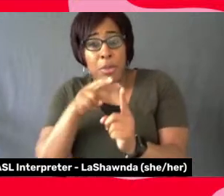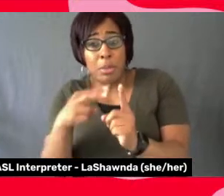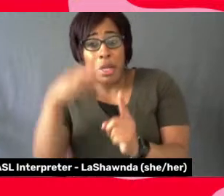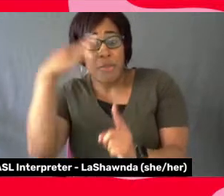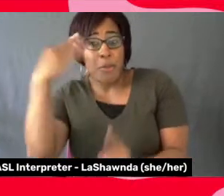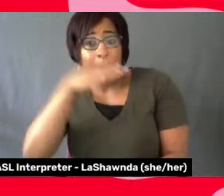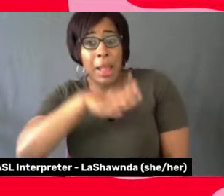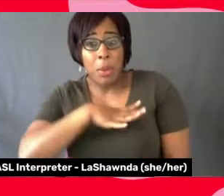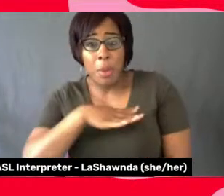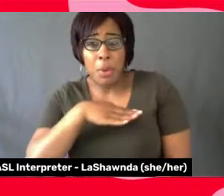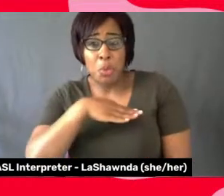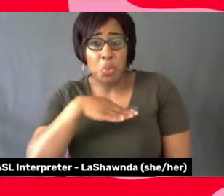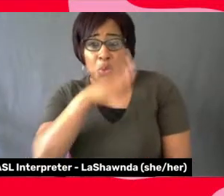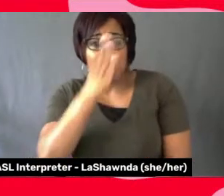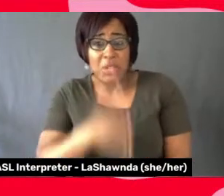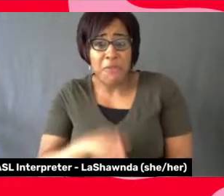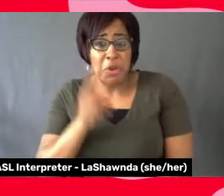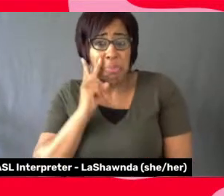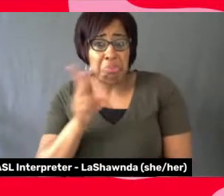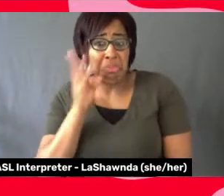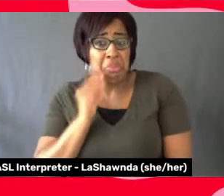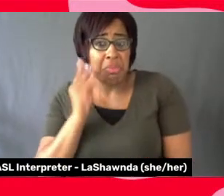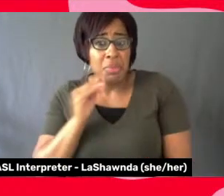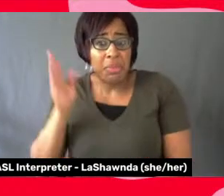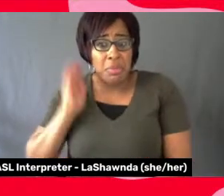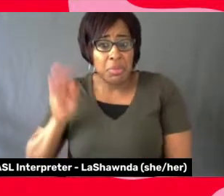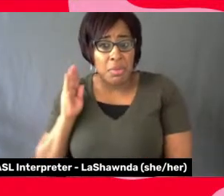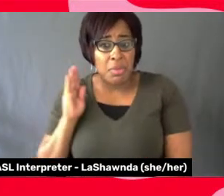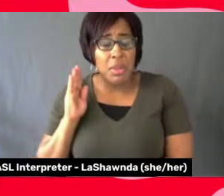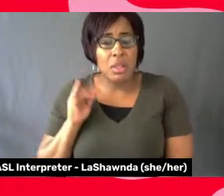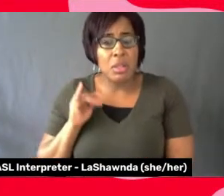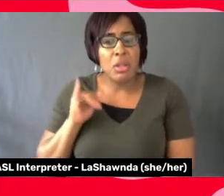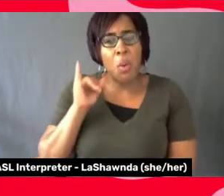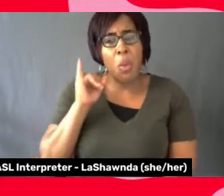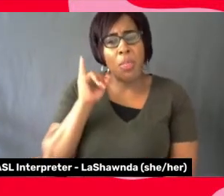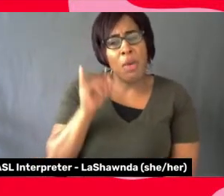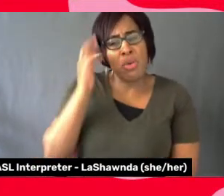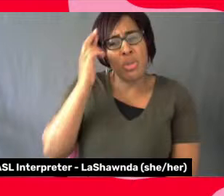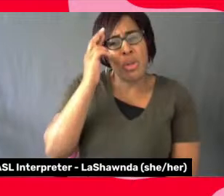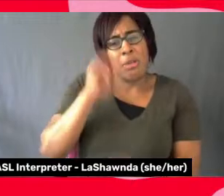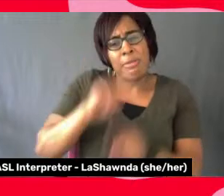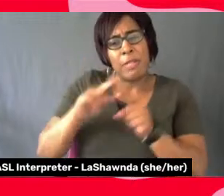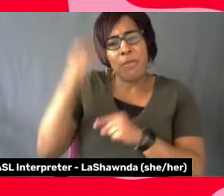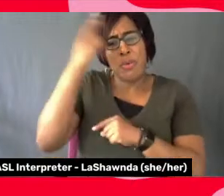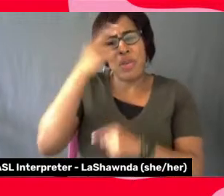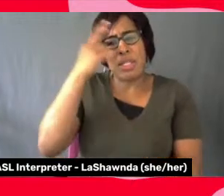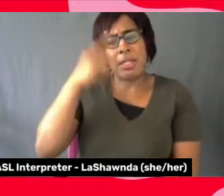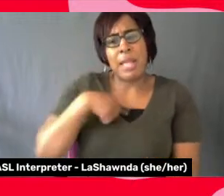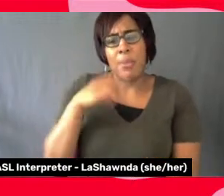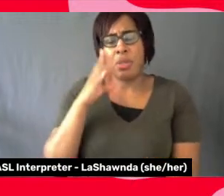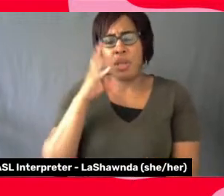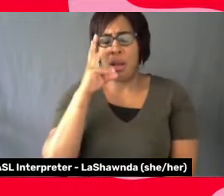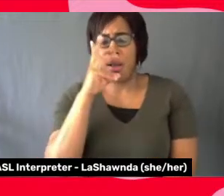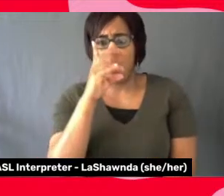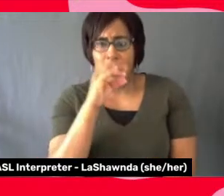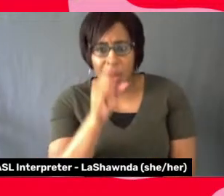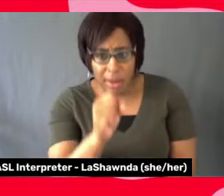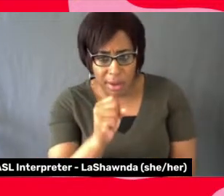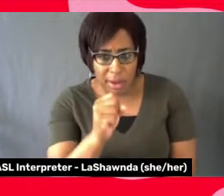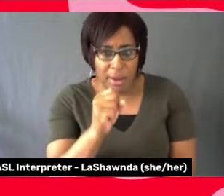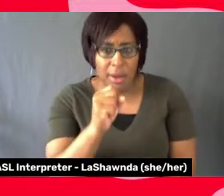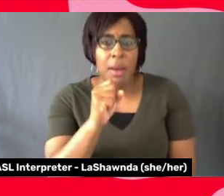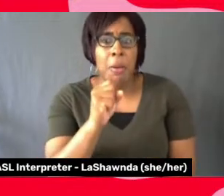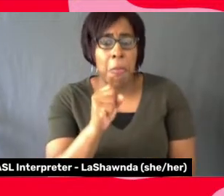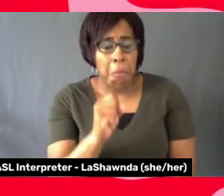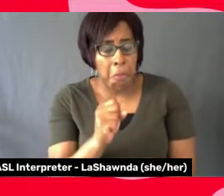So those are the, those are the things that drew me to, you know, to thinking that